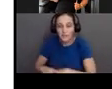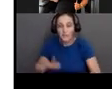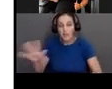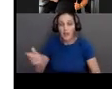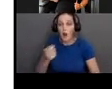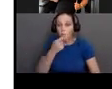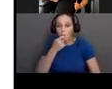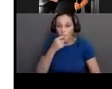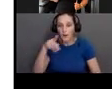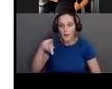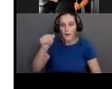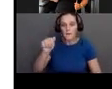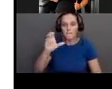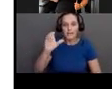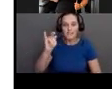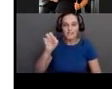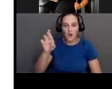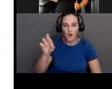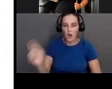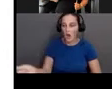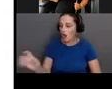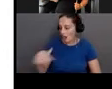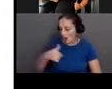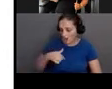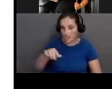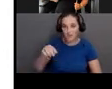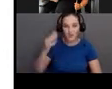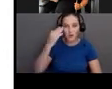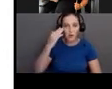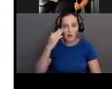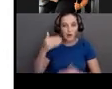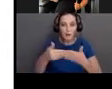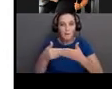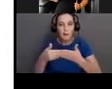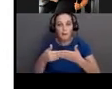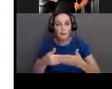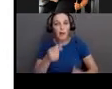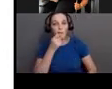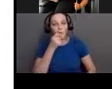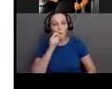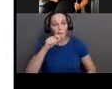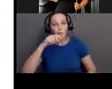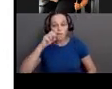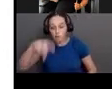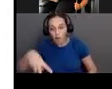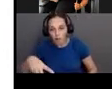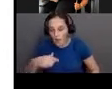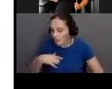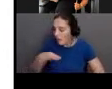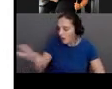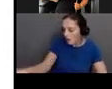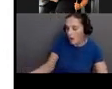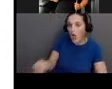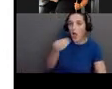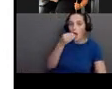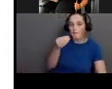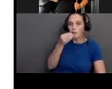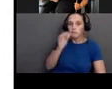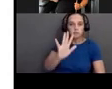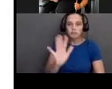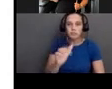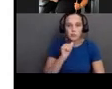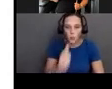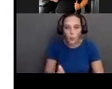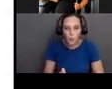So, a lot of times, that's really tempting. It falls on for it. You pick it up, you put it in your mouth. Don't do that during pregnancy. Don't share